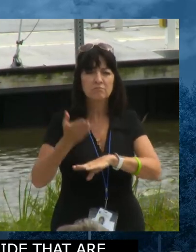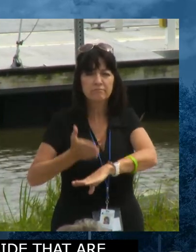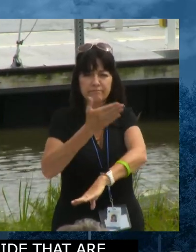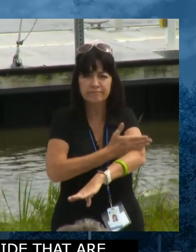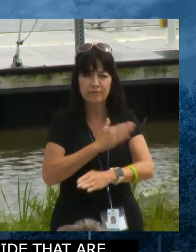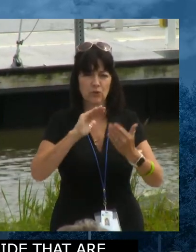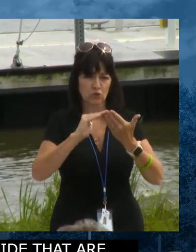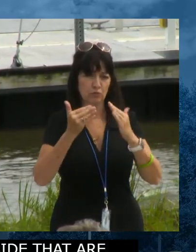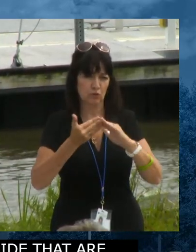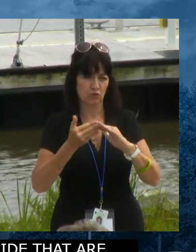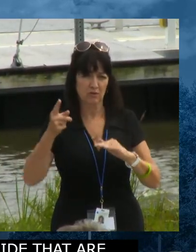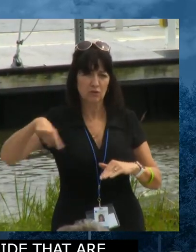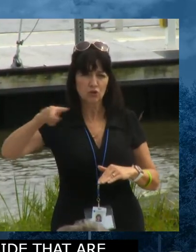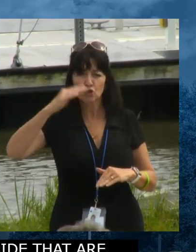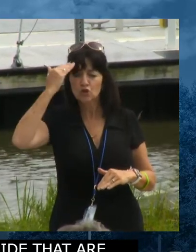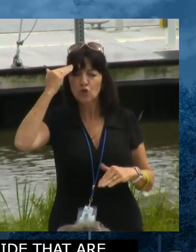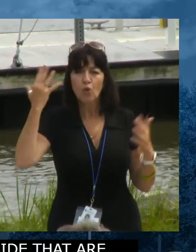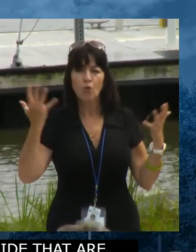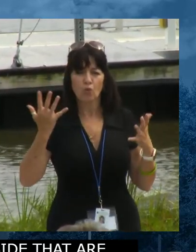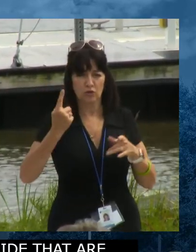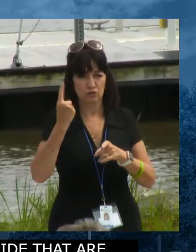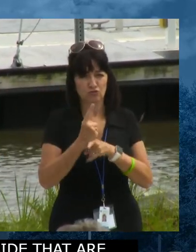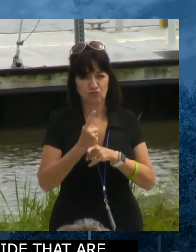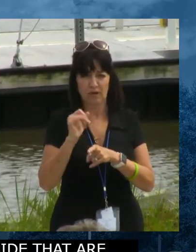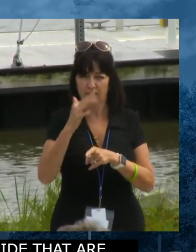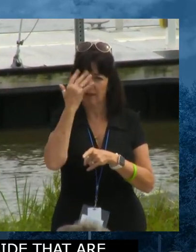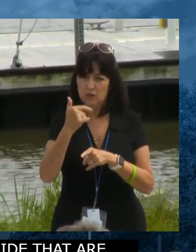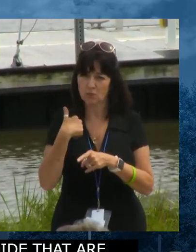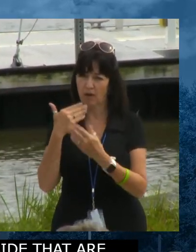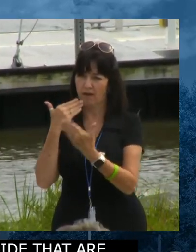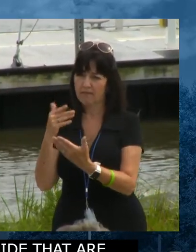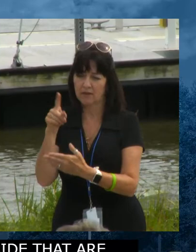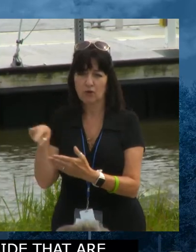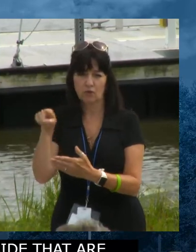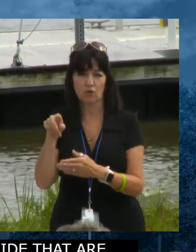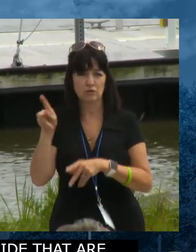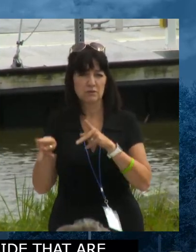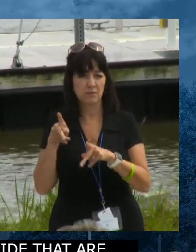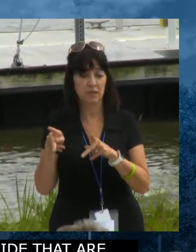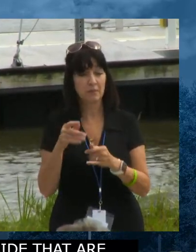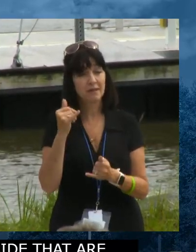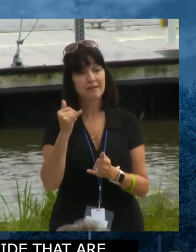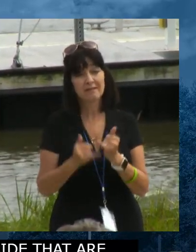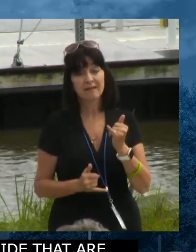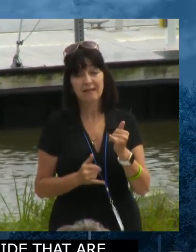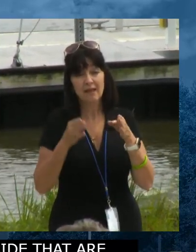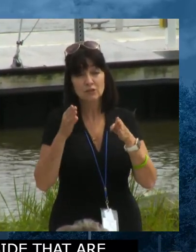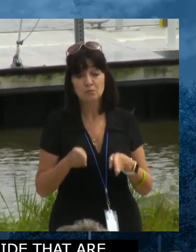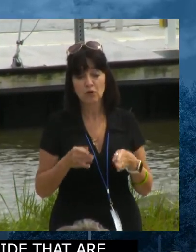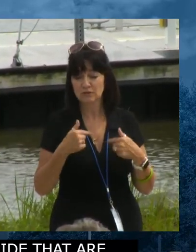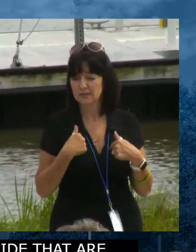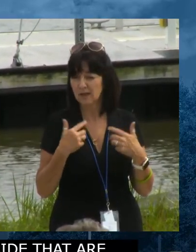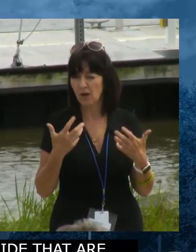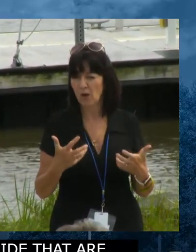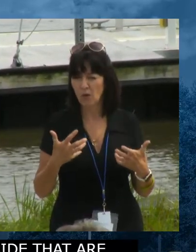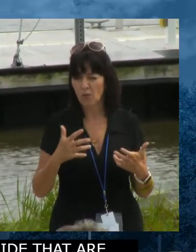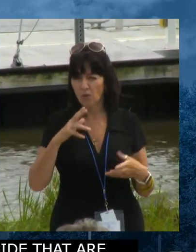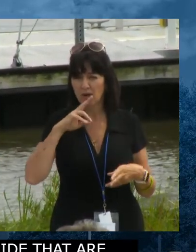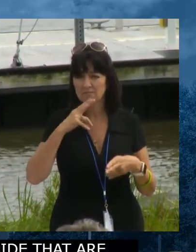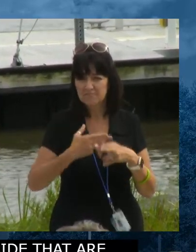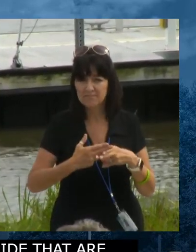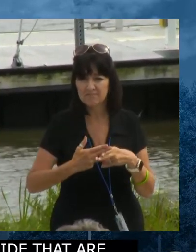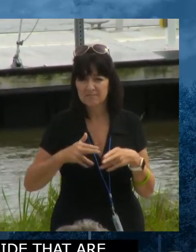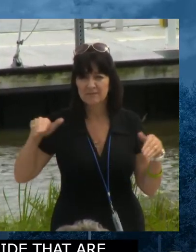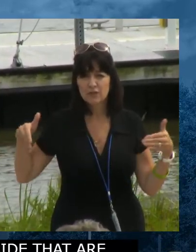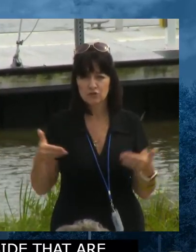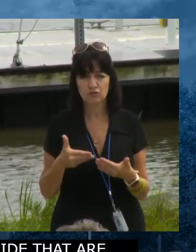know is right. And so I salute those people. The last person I would like to kind of introduce you to is the people from the park